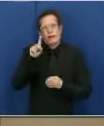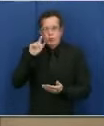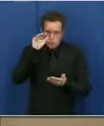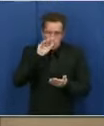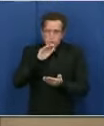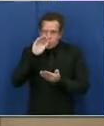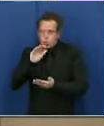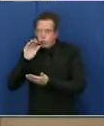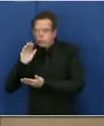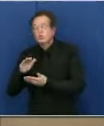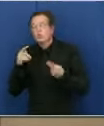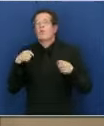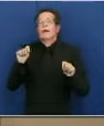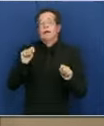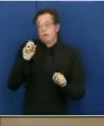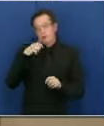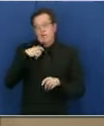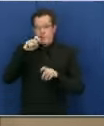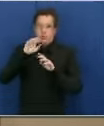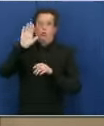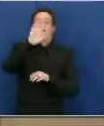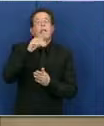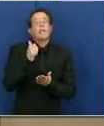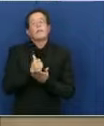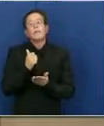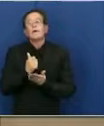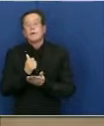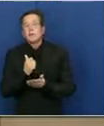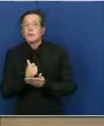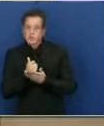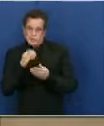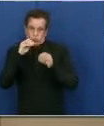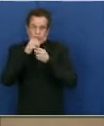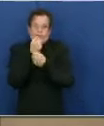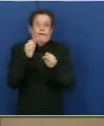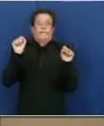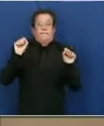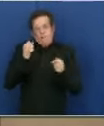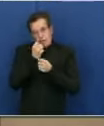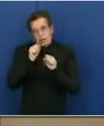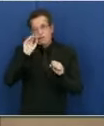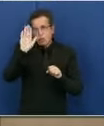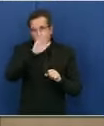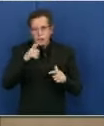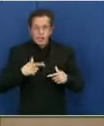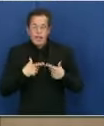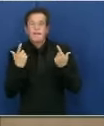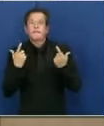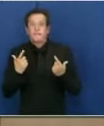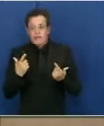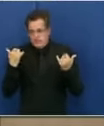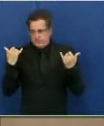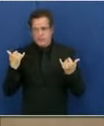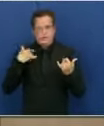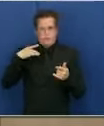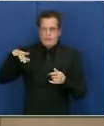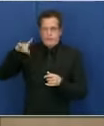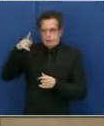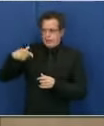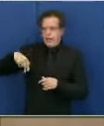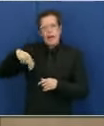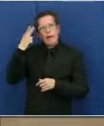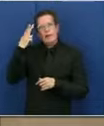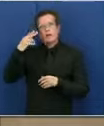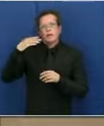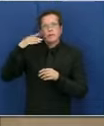continue again to ask and request out of the sake to save lives of those on a day we have one of our highest totals in